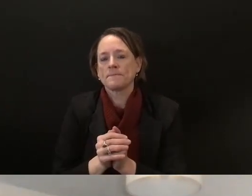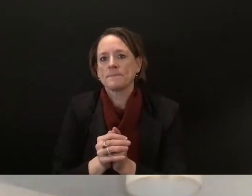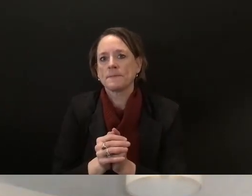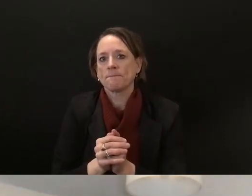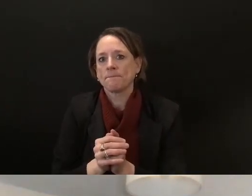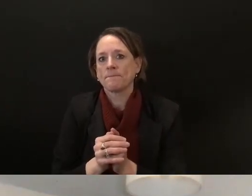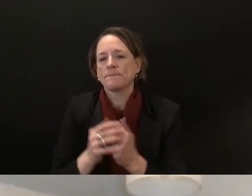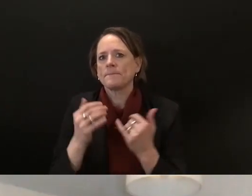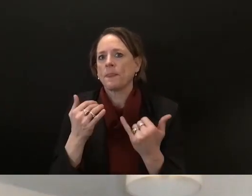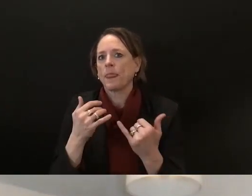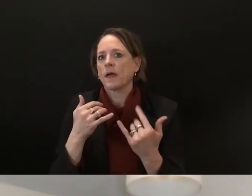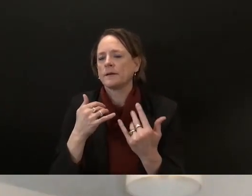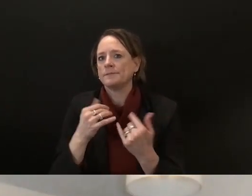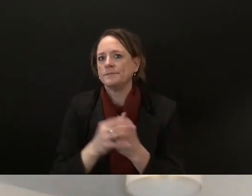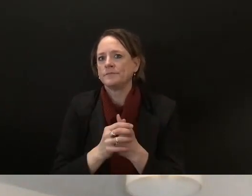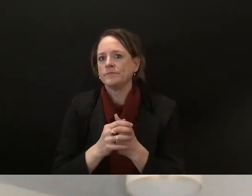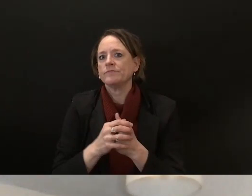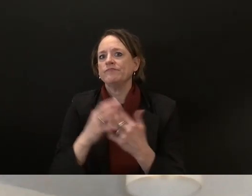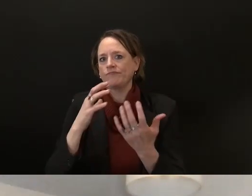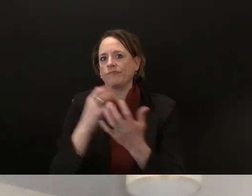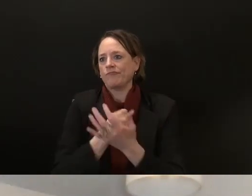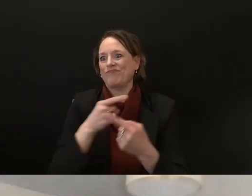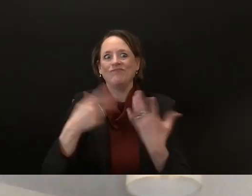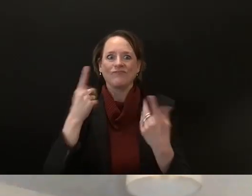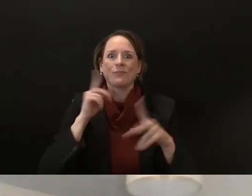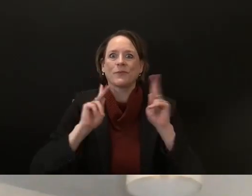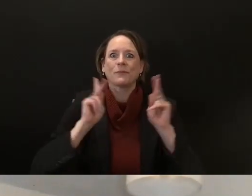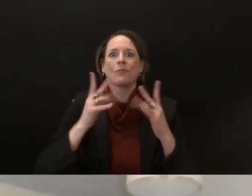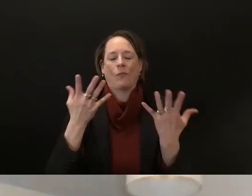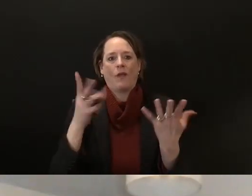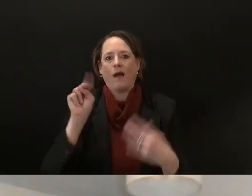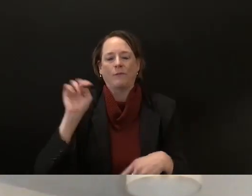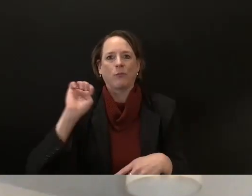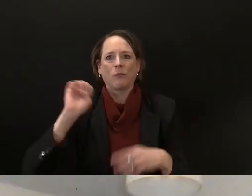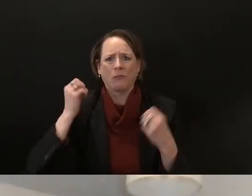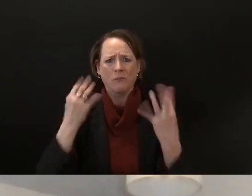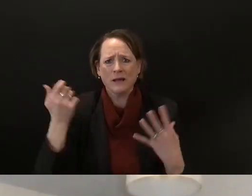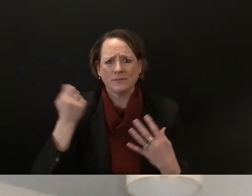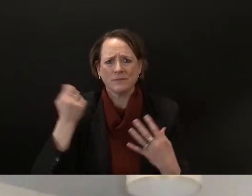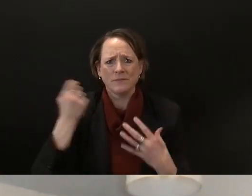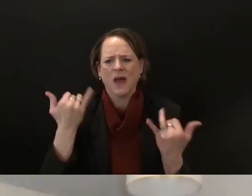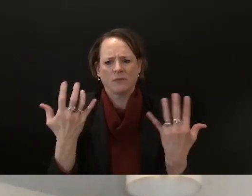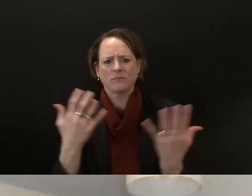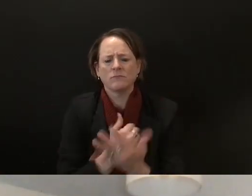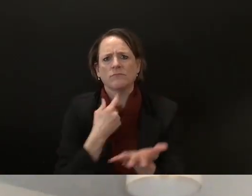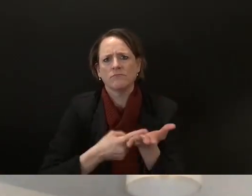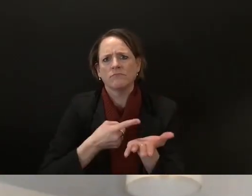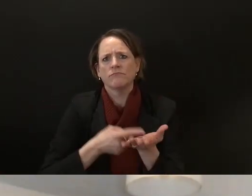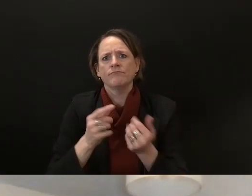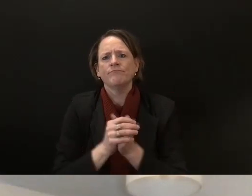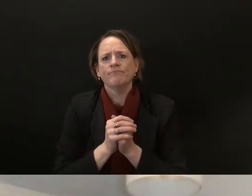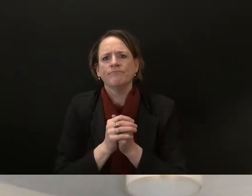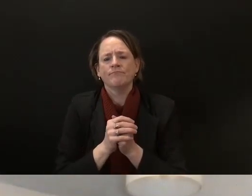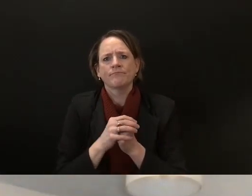on from my office um so if we can hit the ui questions i know a lot of people are are interested in that um so